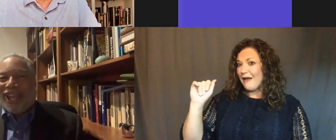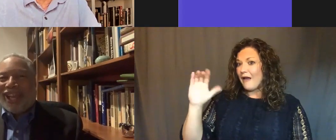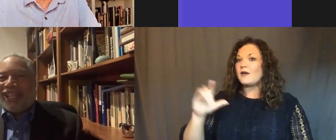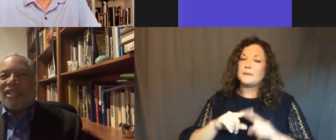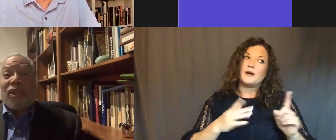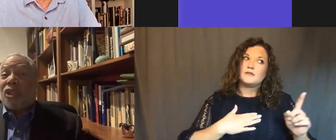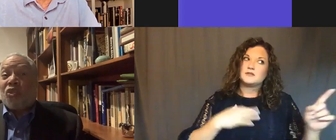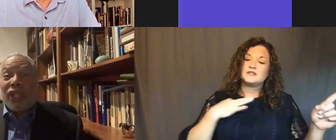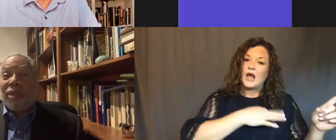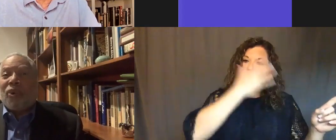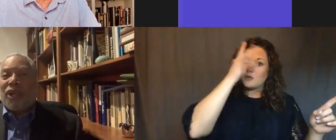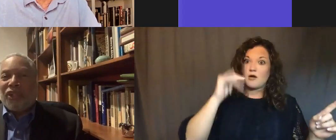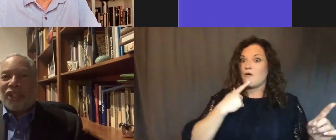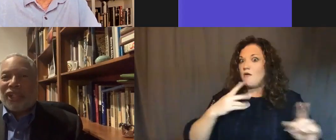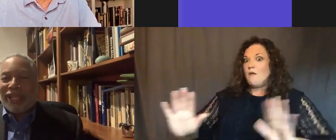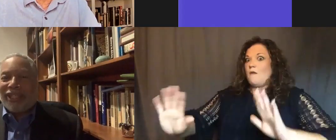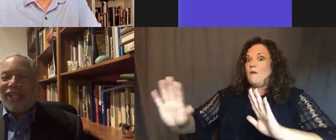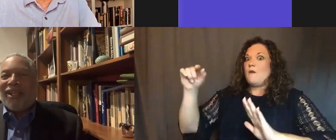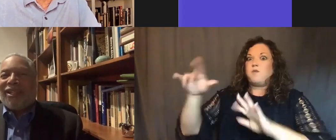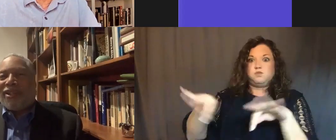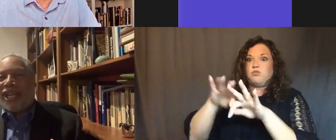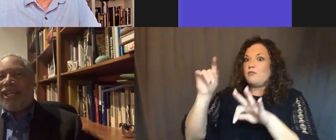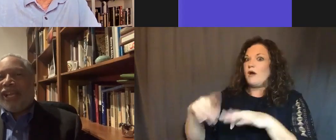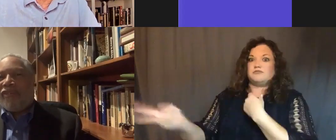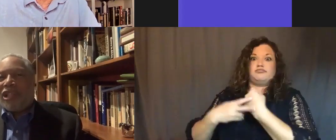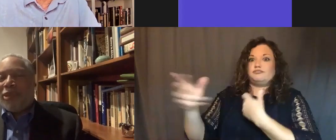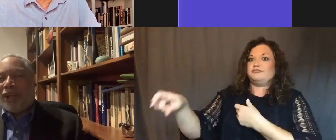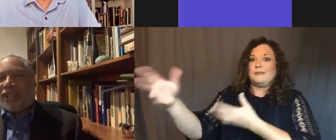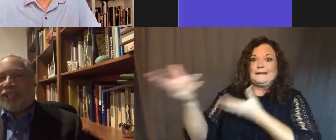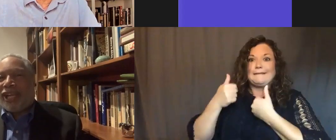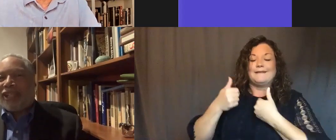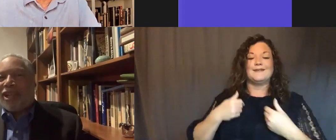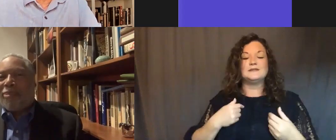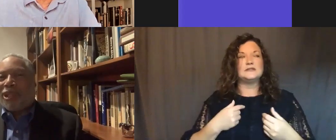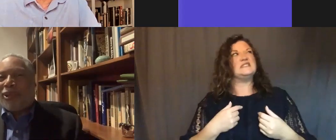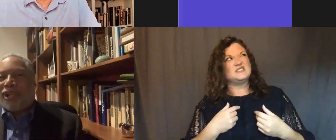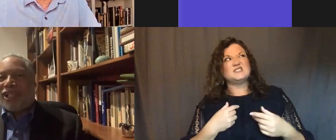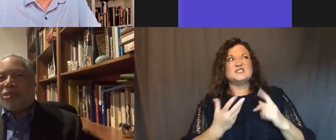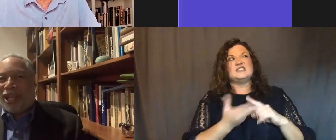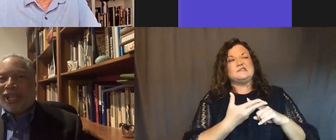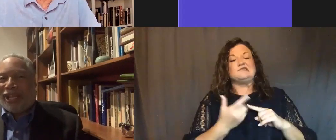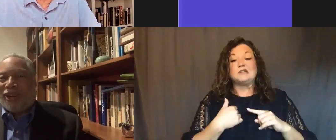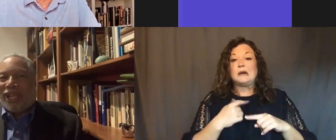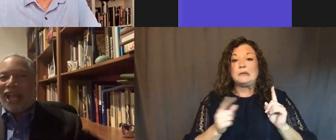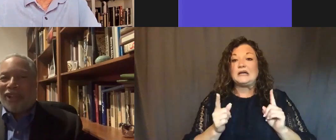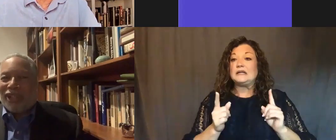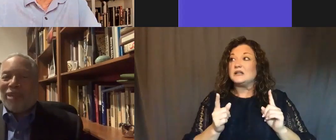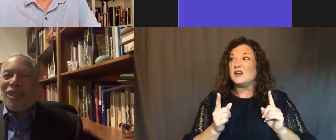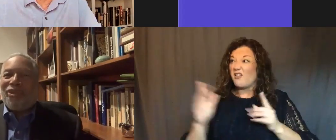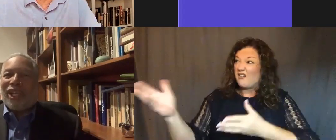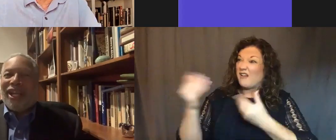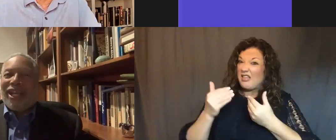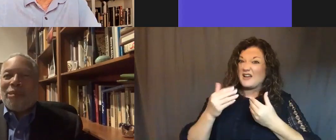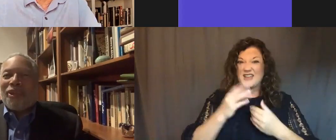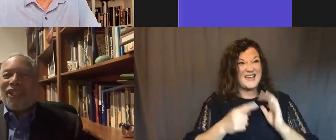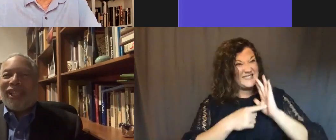me. And they said, oh, this is really important. You should collect it. So then they convinced me not only to collect it, but to put it on display in our gallery looking at